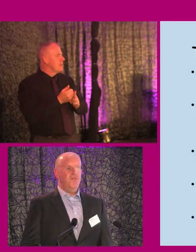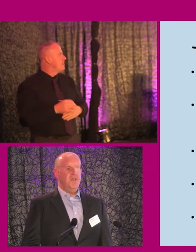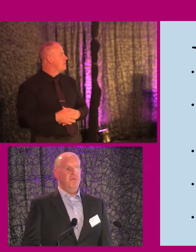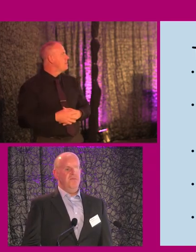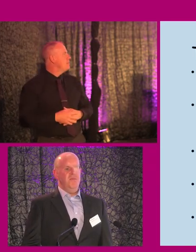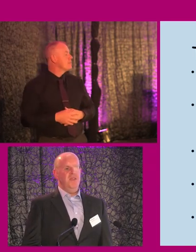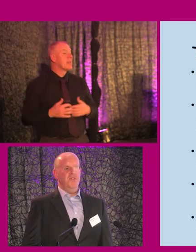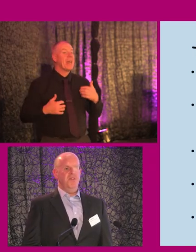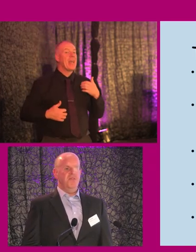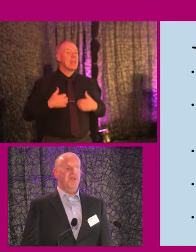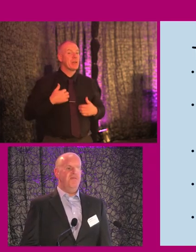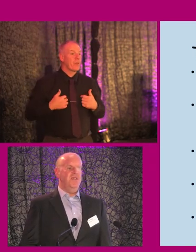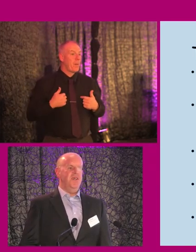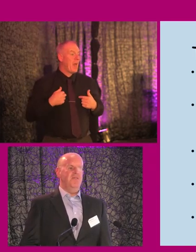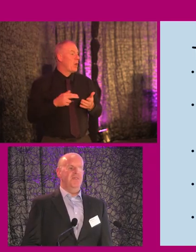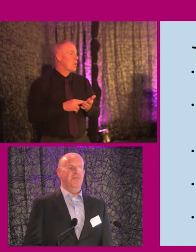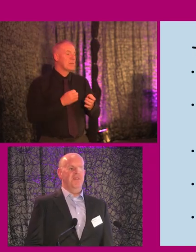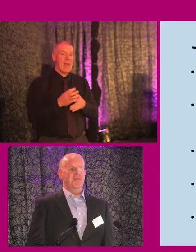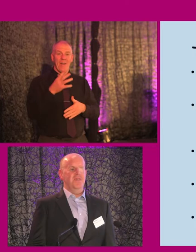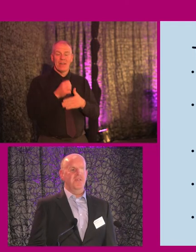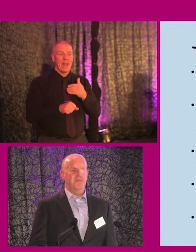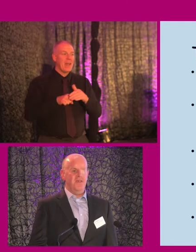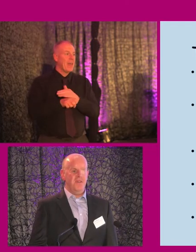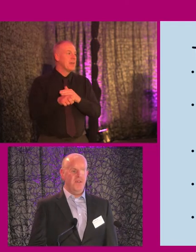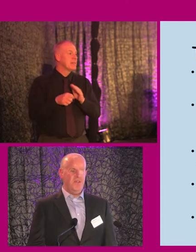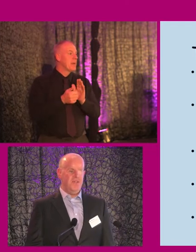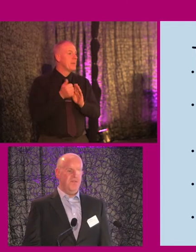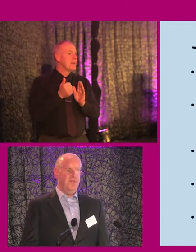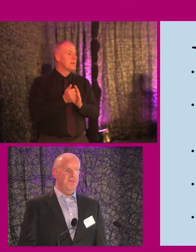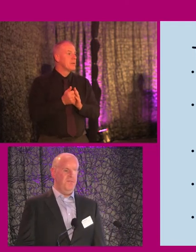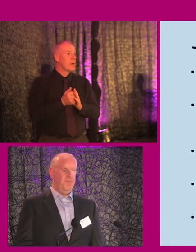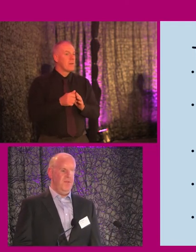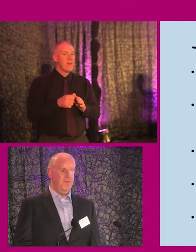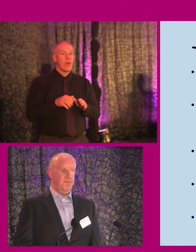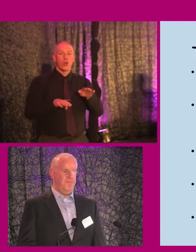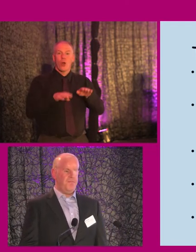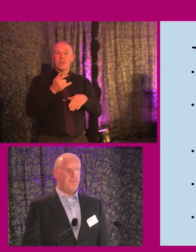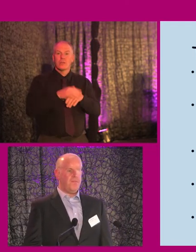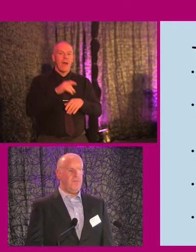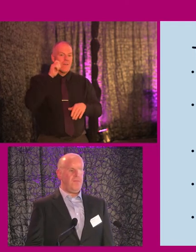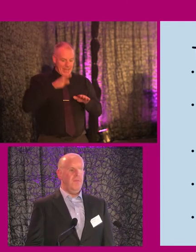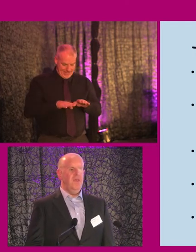An interesting one for me, in which I use every day when I'm in the building, is the variant contrasts underfoot. So,